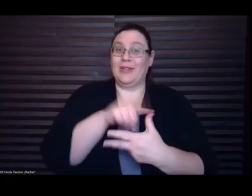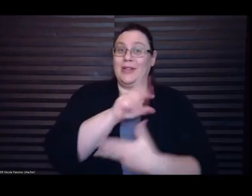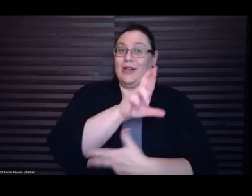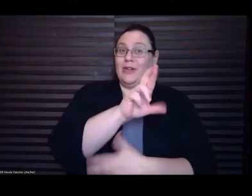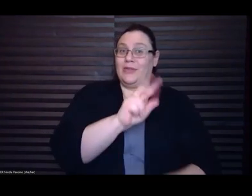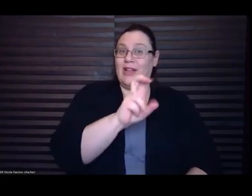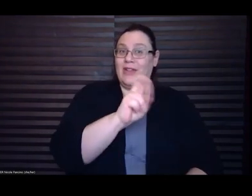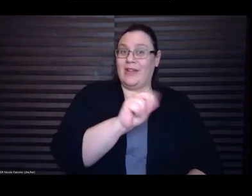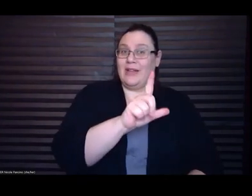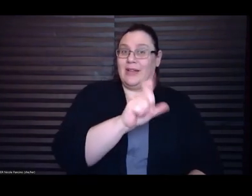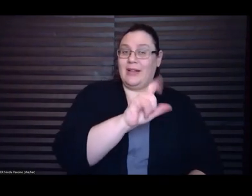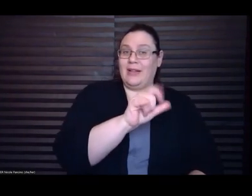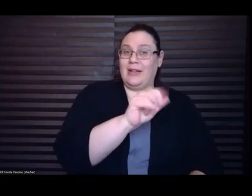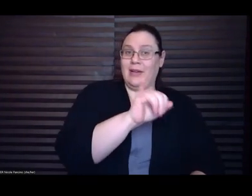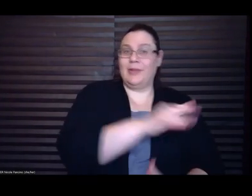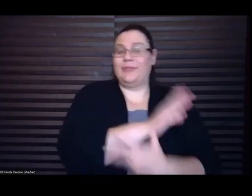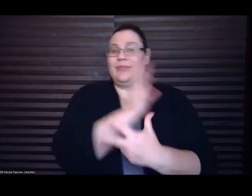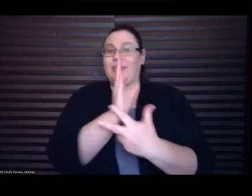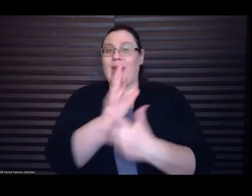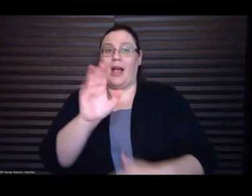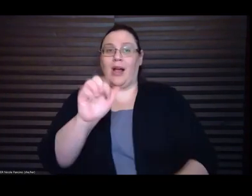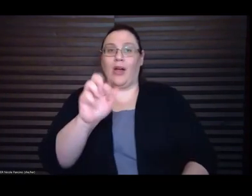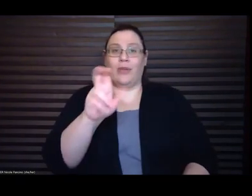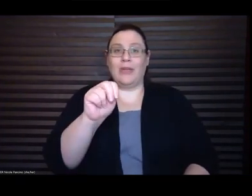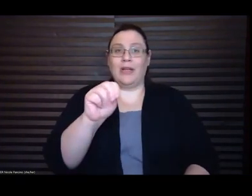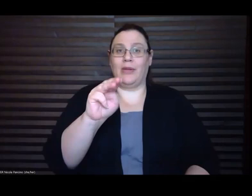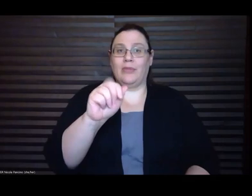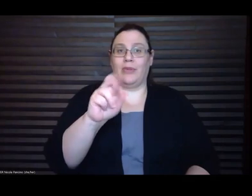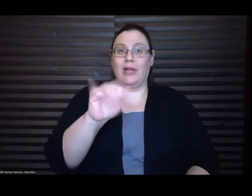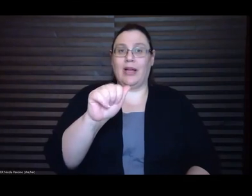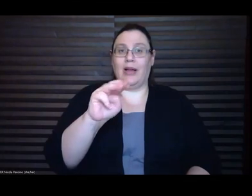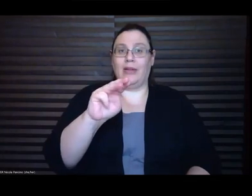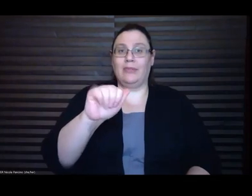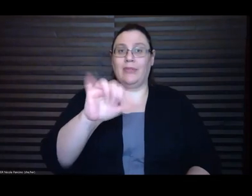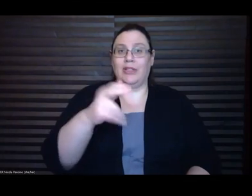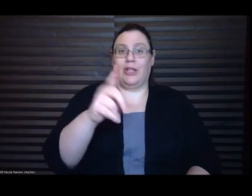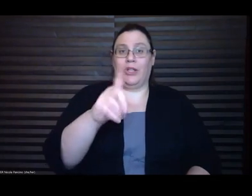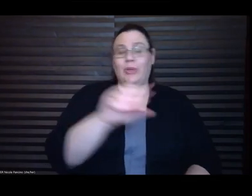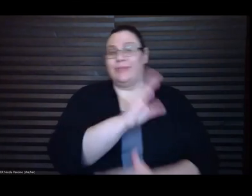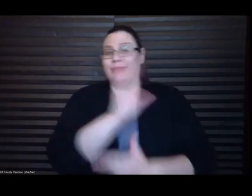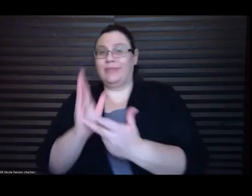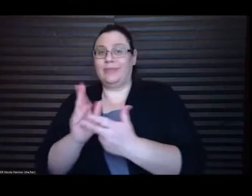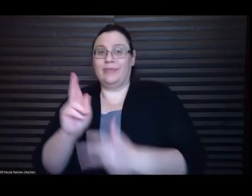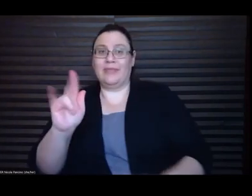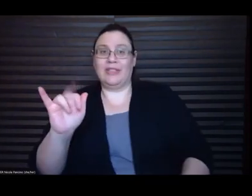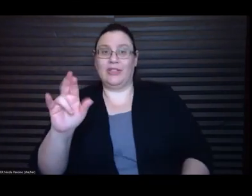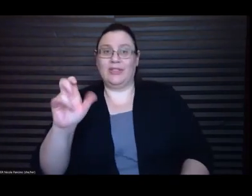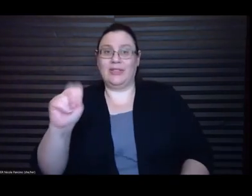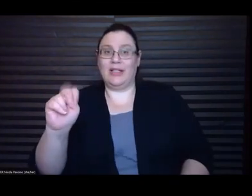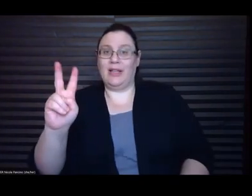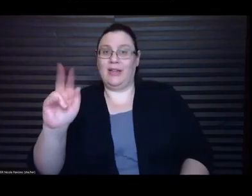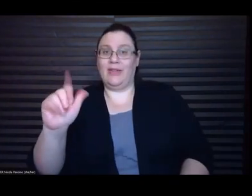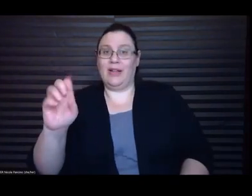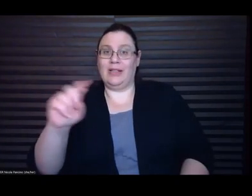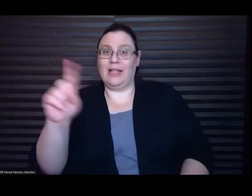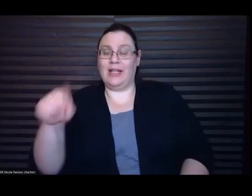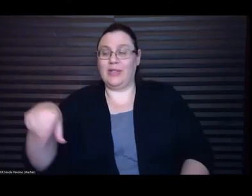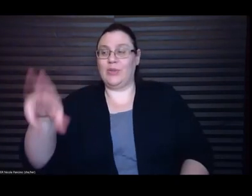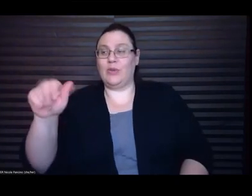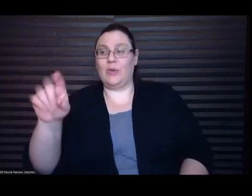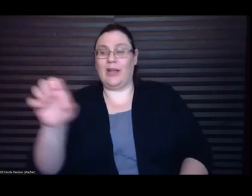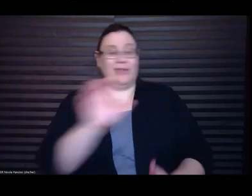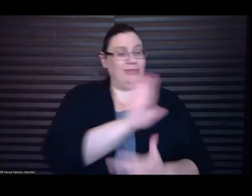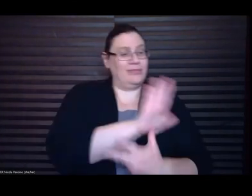Maria Machado, and Kirsten Valdez-Quade, each of whose debut books arrived fully formed